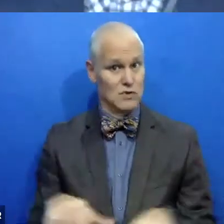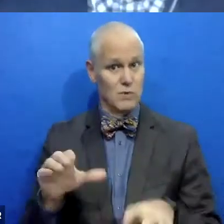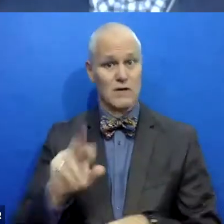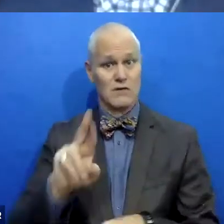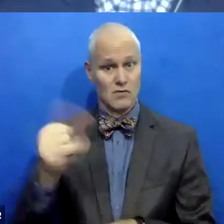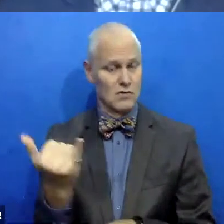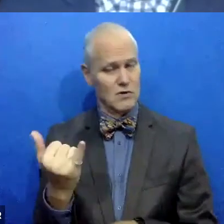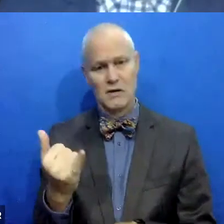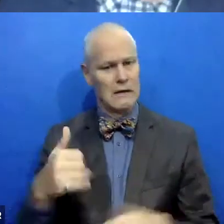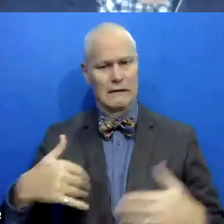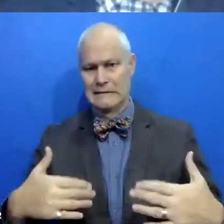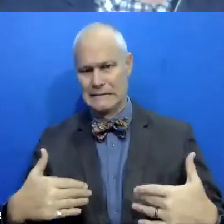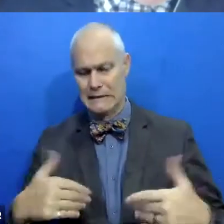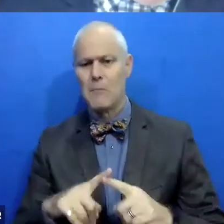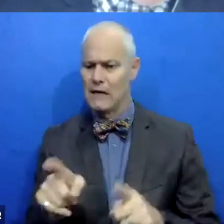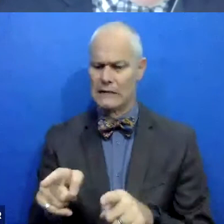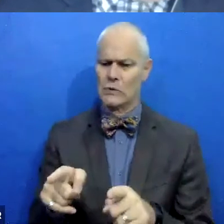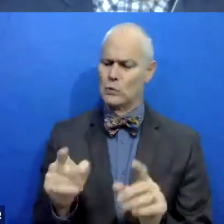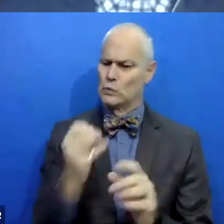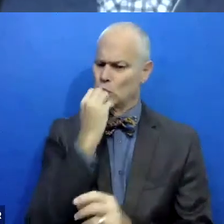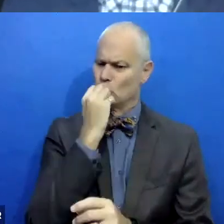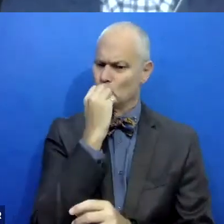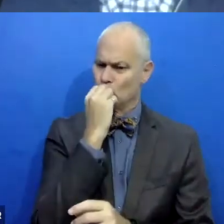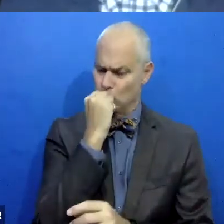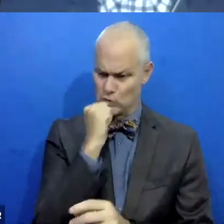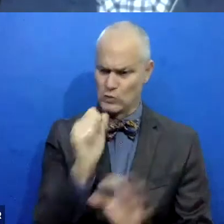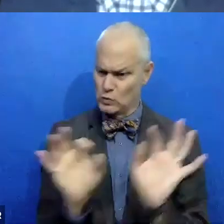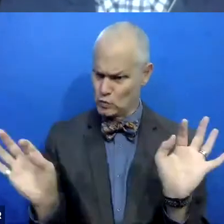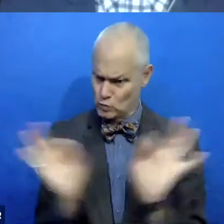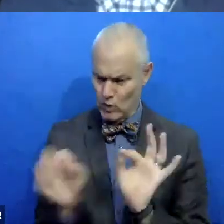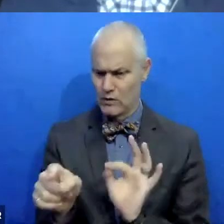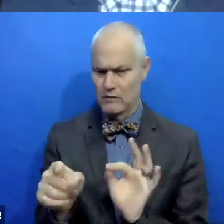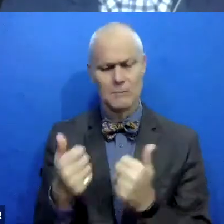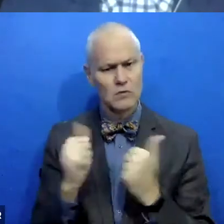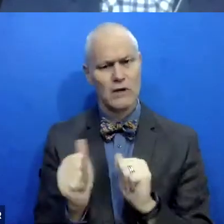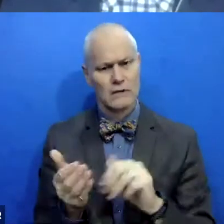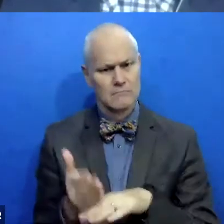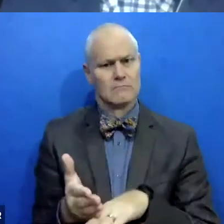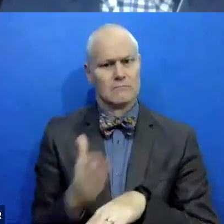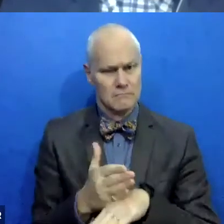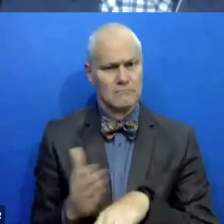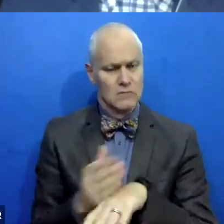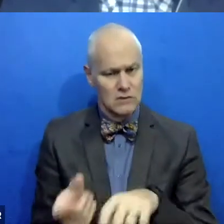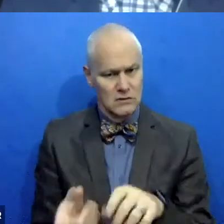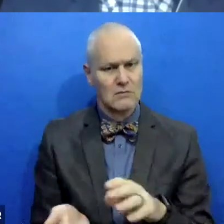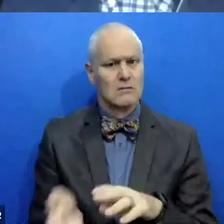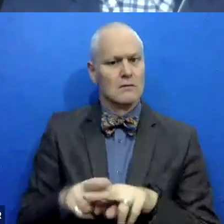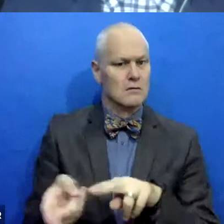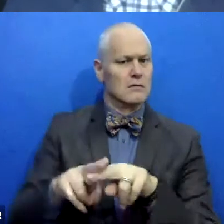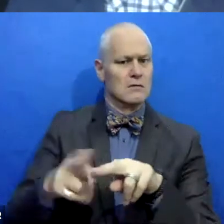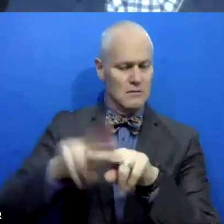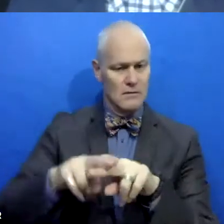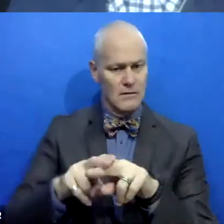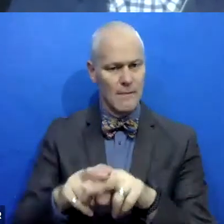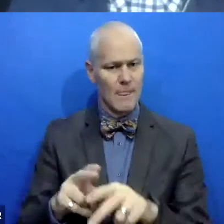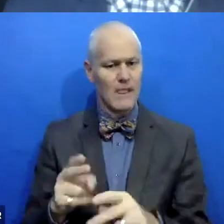I value it and, and I'm trying to do more of it all the time. So, uh, it's a relatively